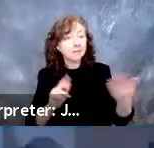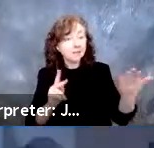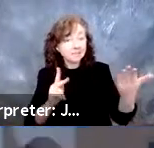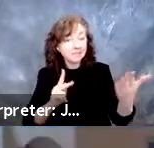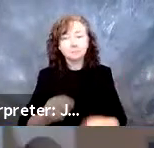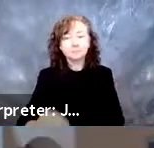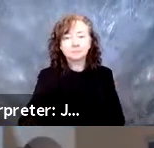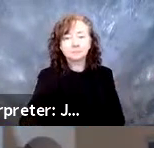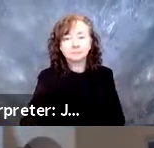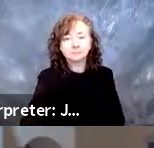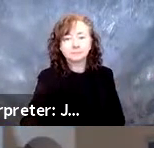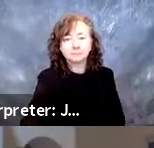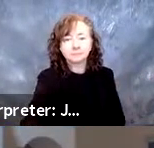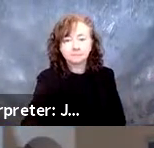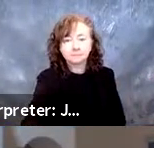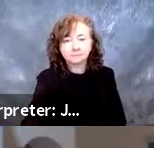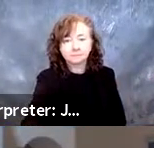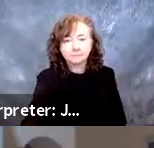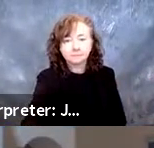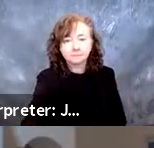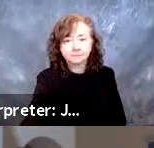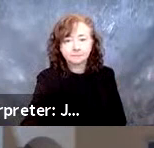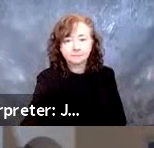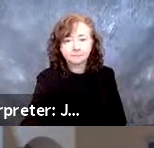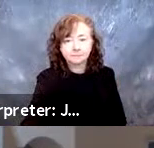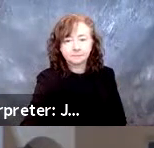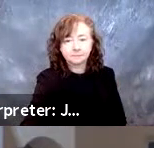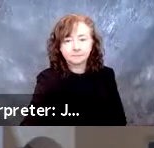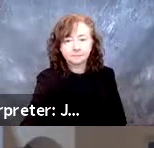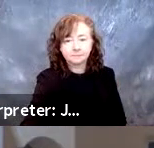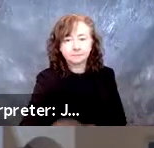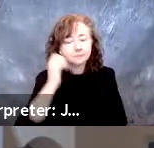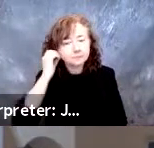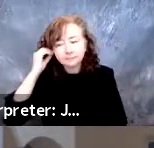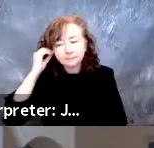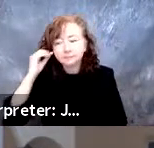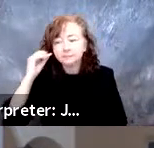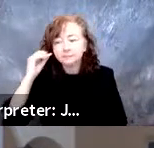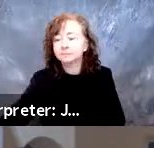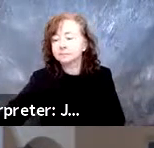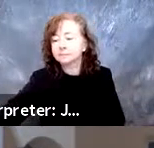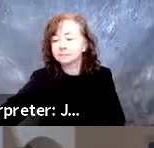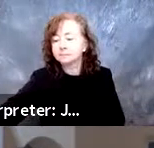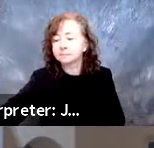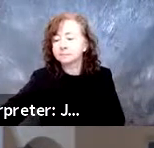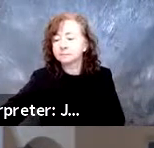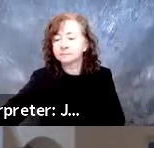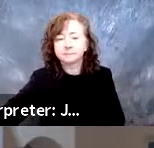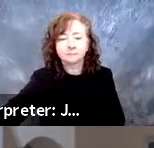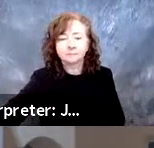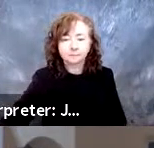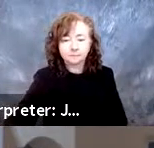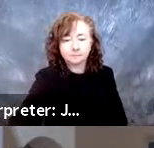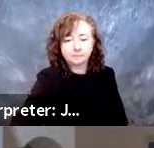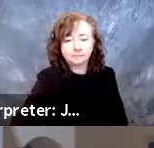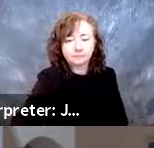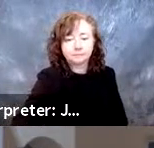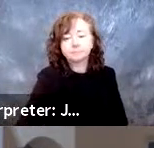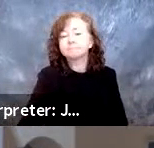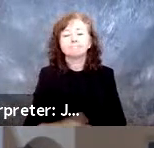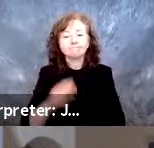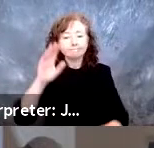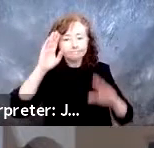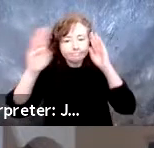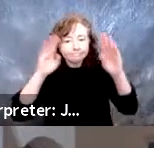Thank you, Amy. Good afternoon, everyone. I want to thank the US access board for having us all here. As Amy